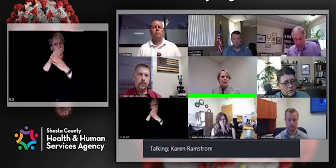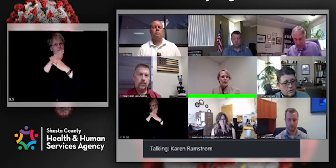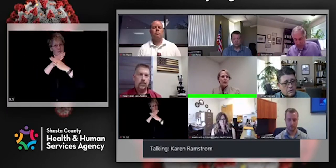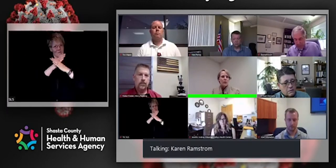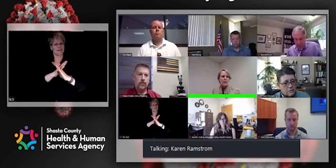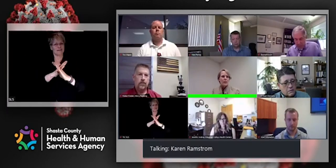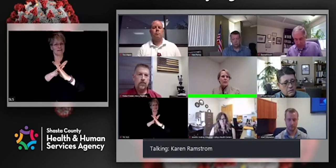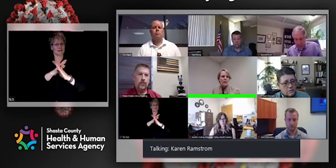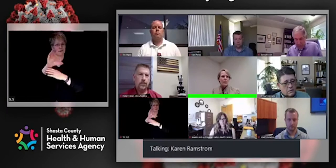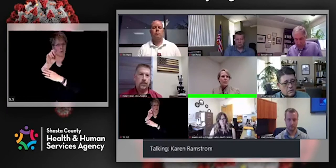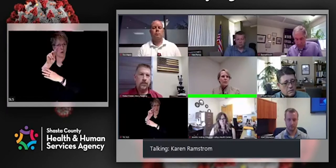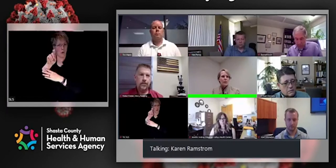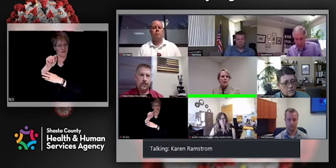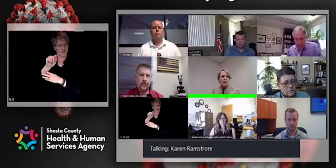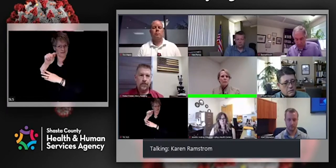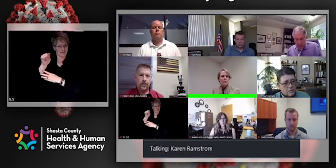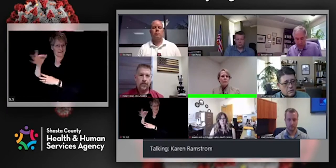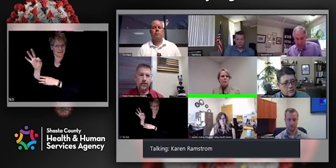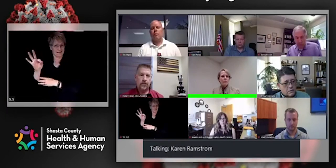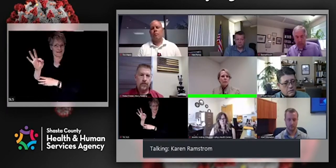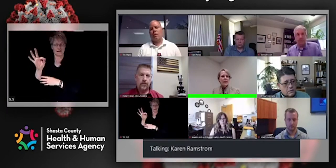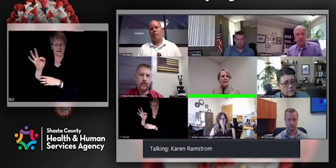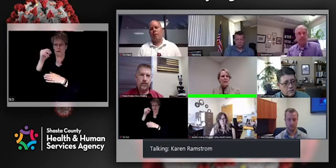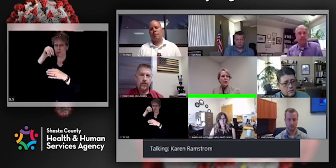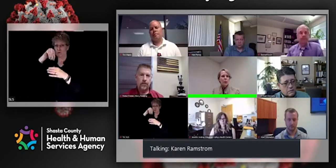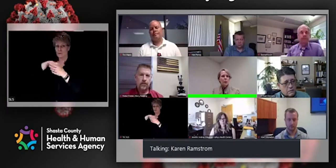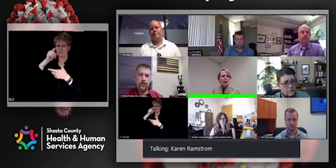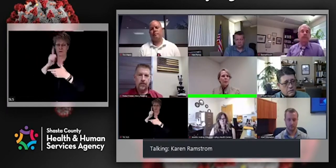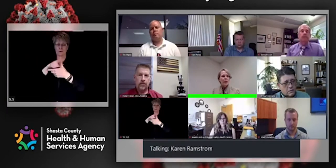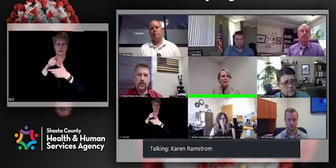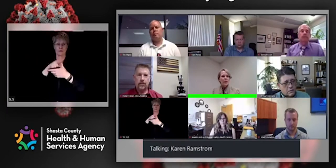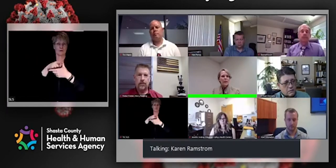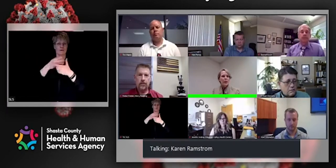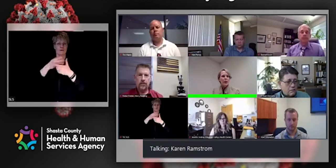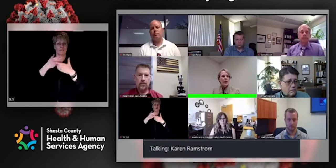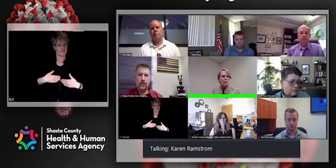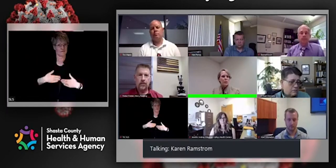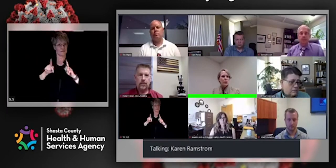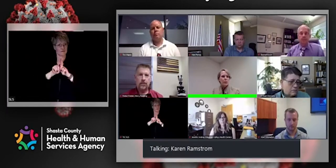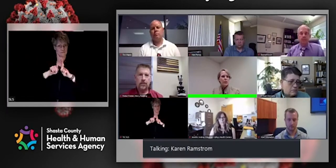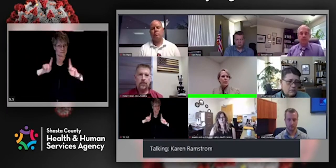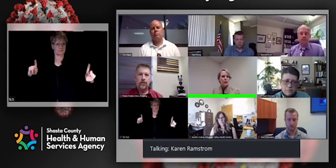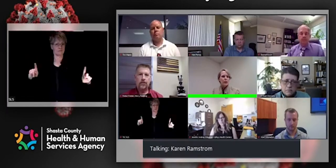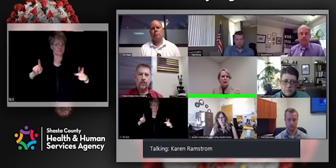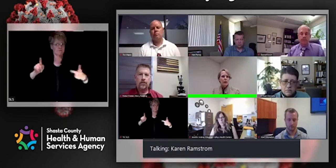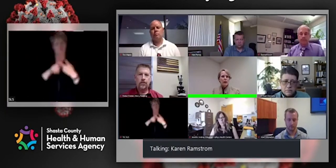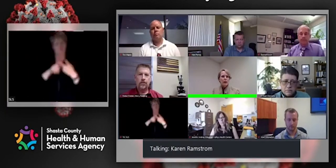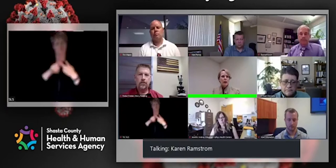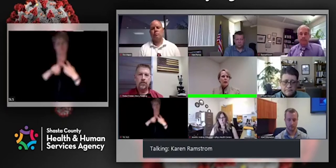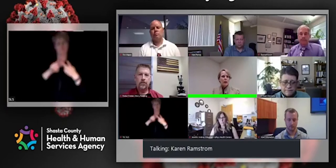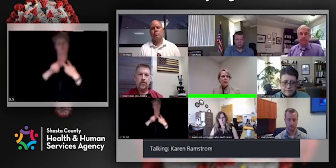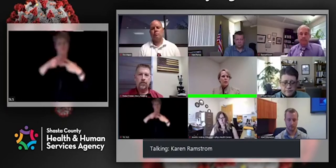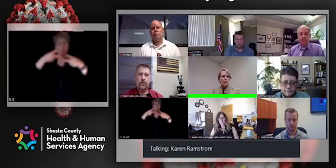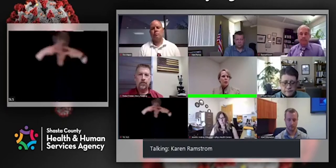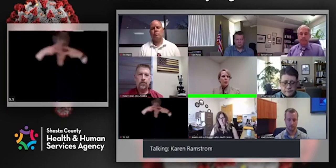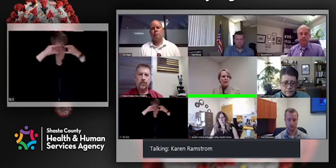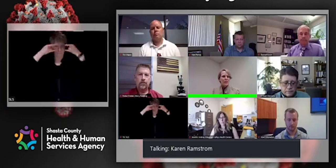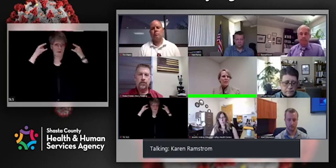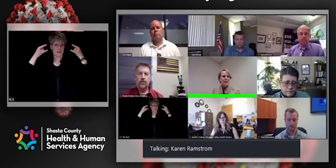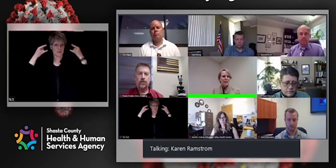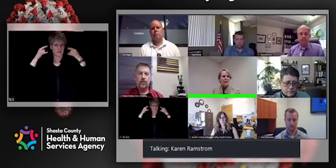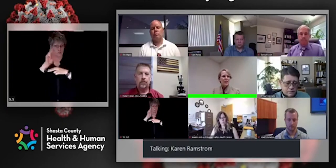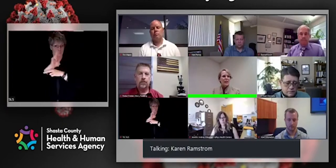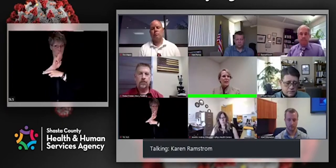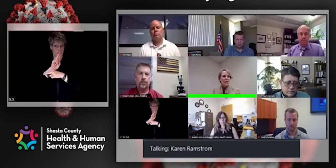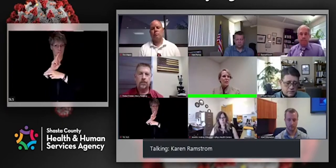including physical distancing and mask use. And so when we hear about events that are outside of those parameters, then we do our